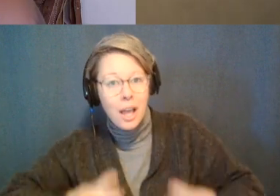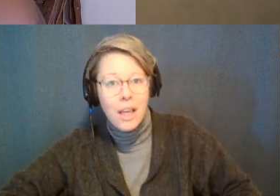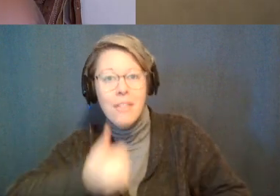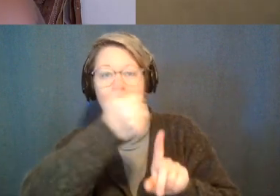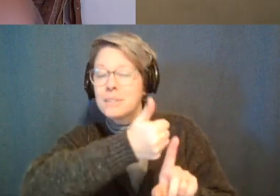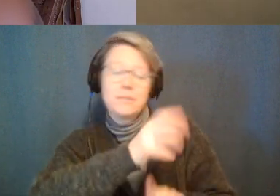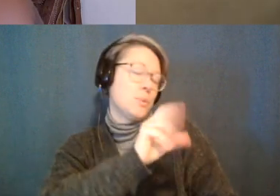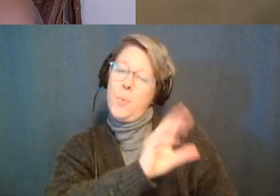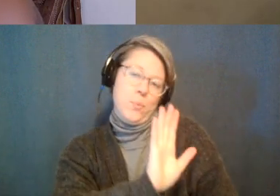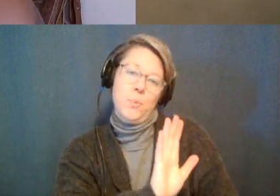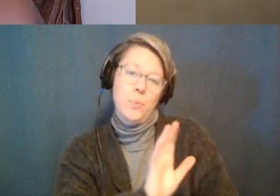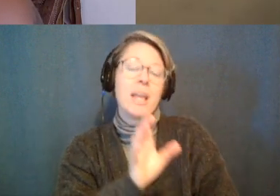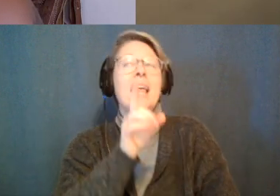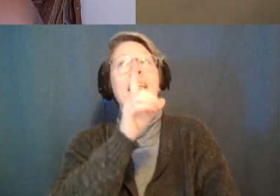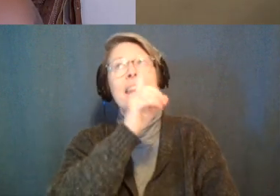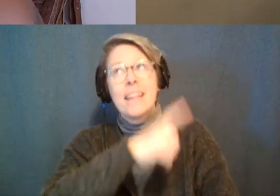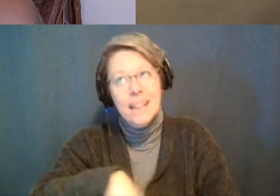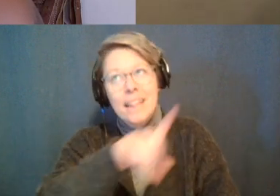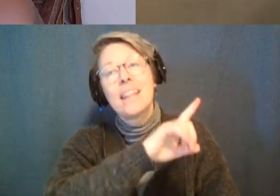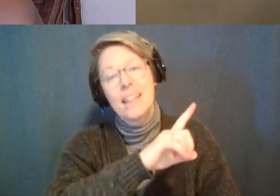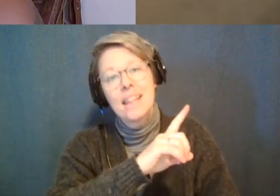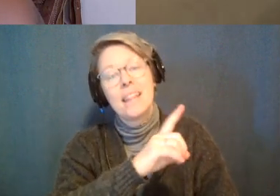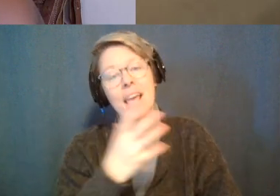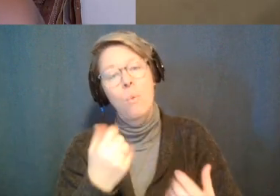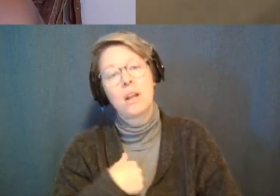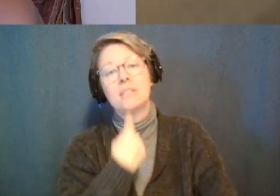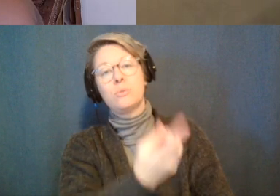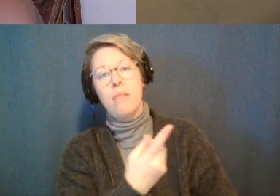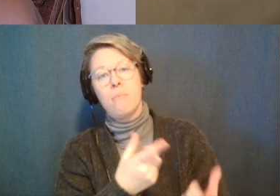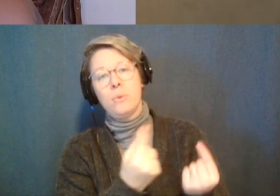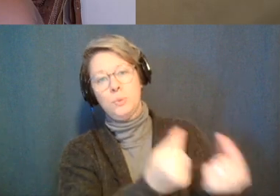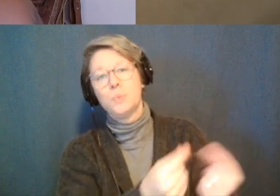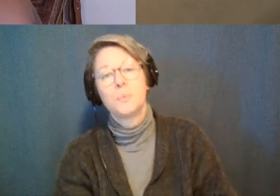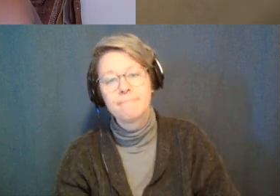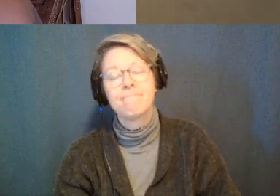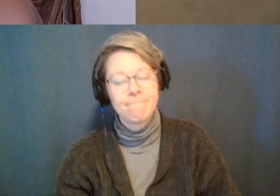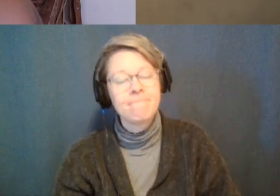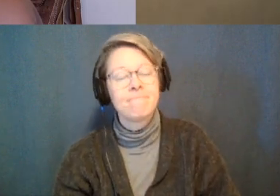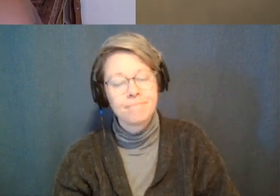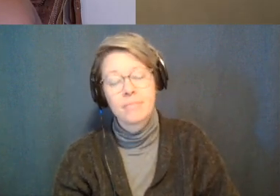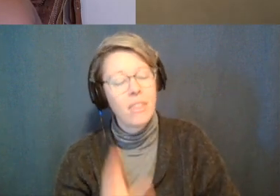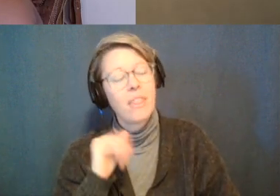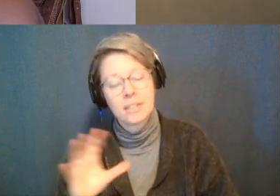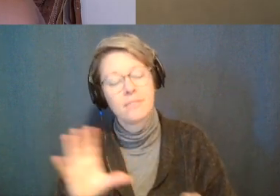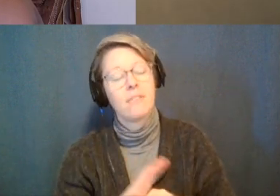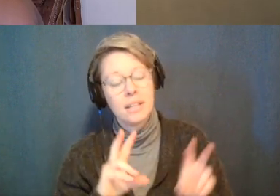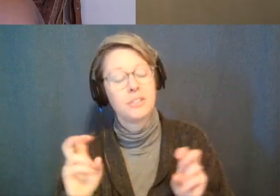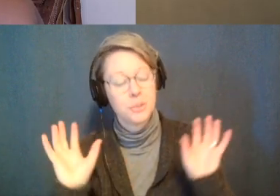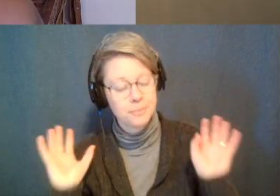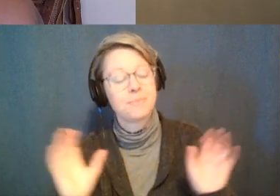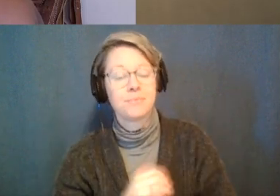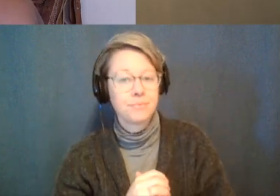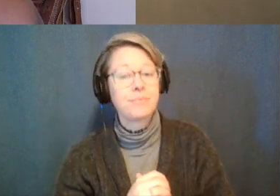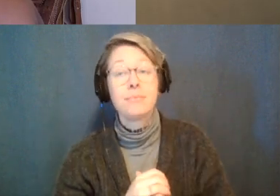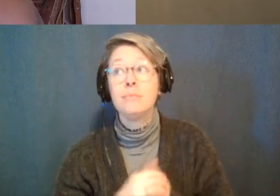what these people are doing are looking for us to tell them what to do and that's a huge fucking issue and i